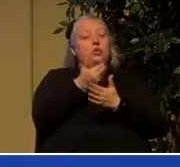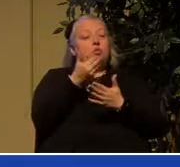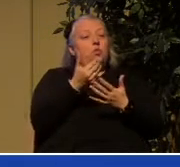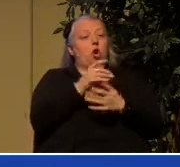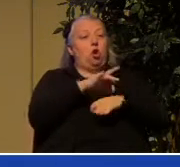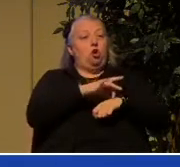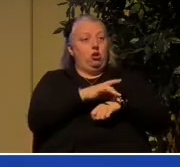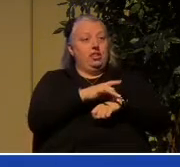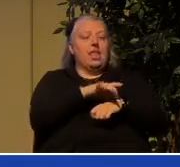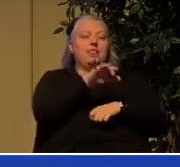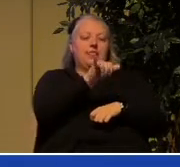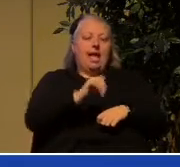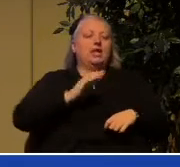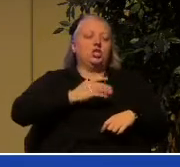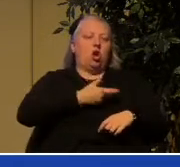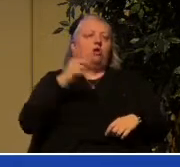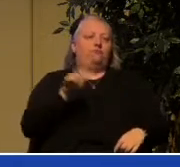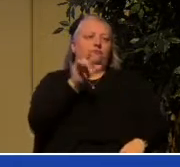eternal home